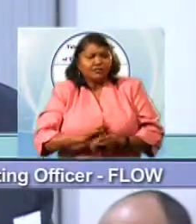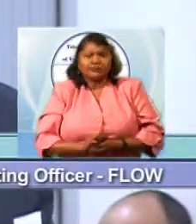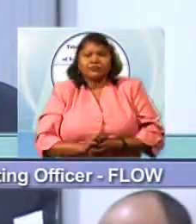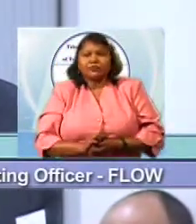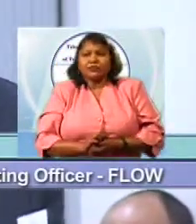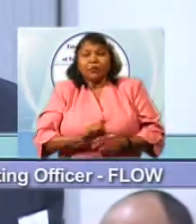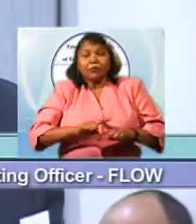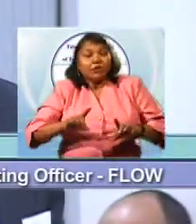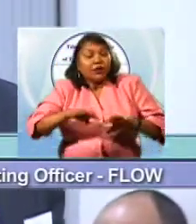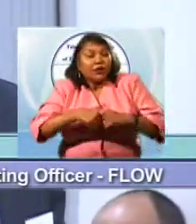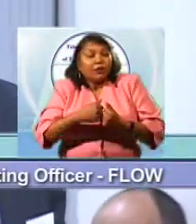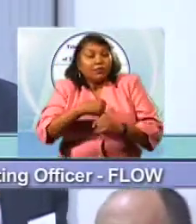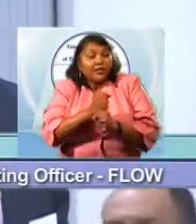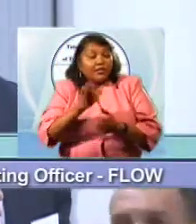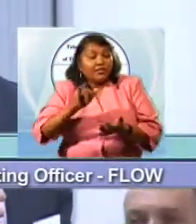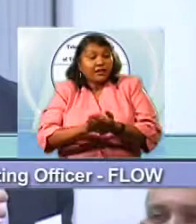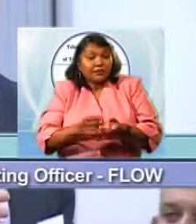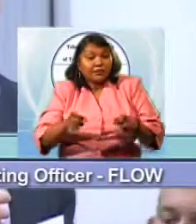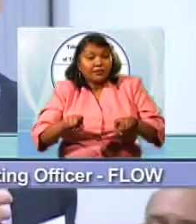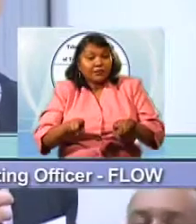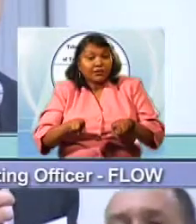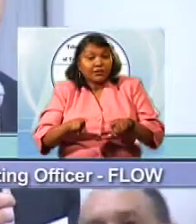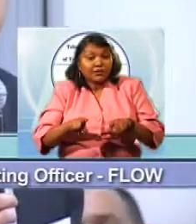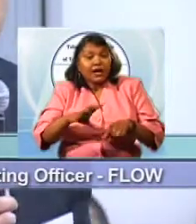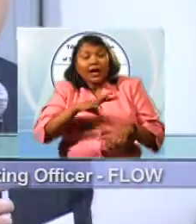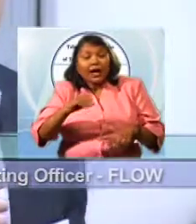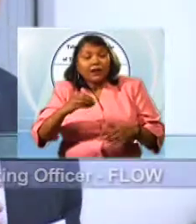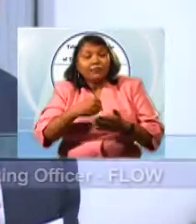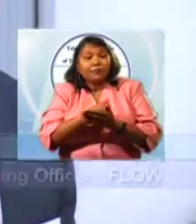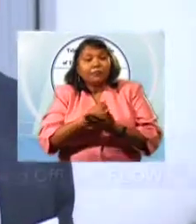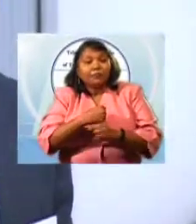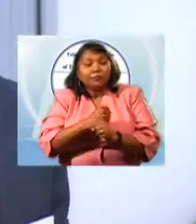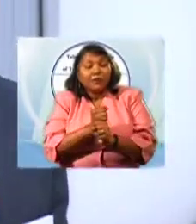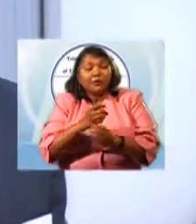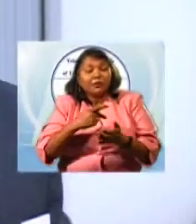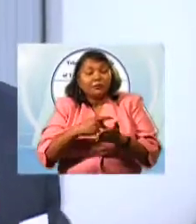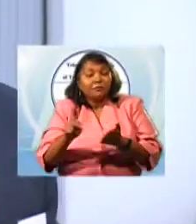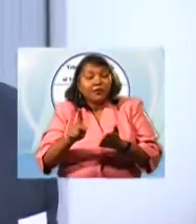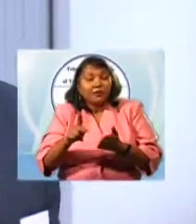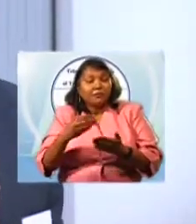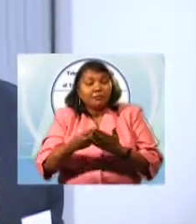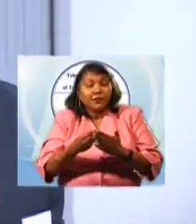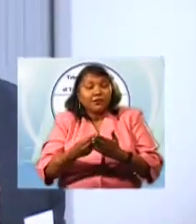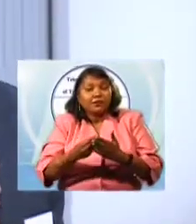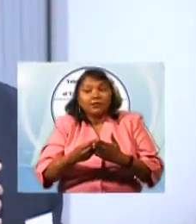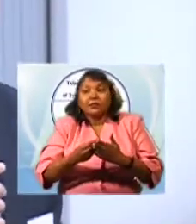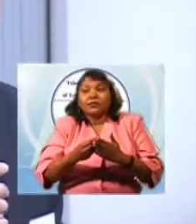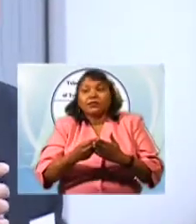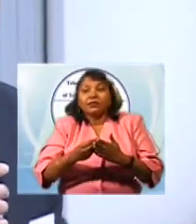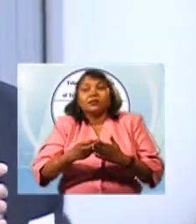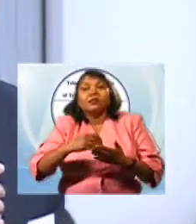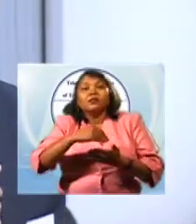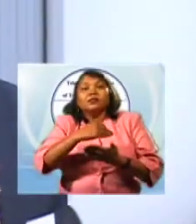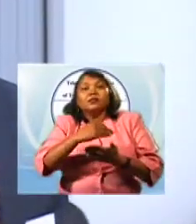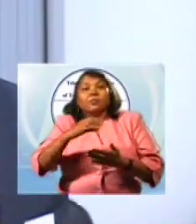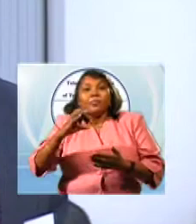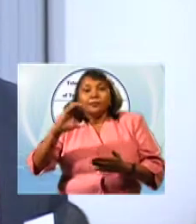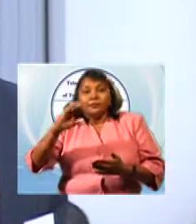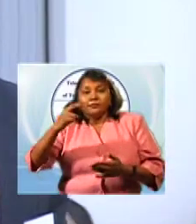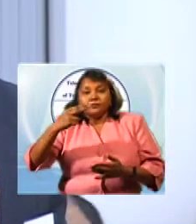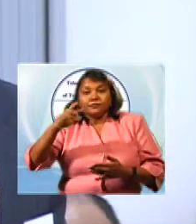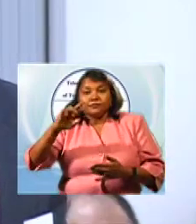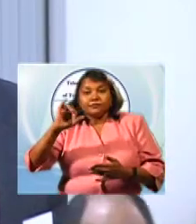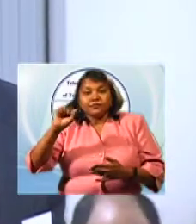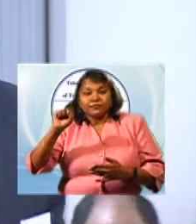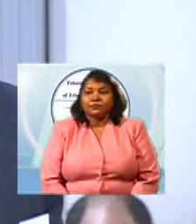But how do you do that and make it operate? Chris would be able to give you the dollars and cents of what it takes to run a